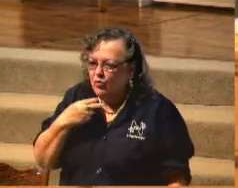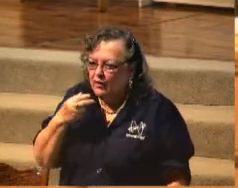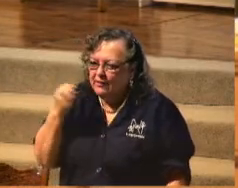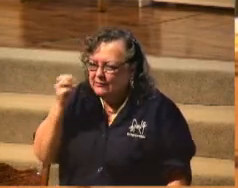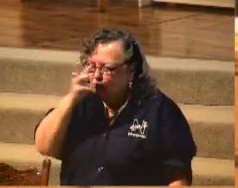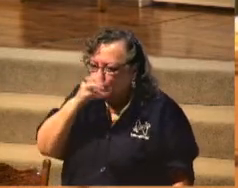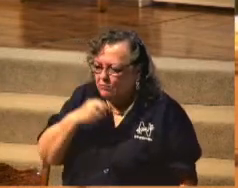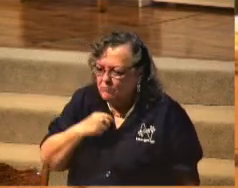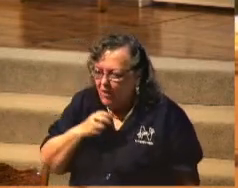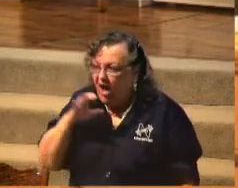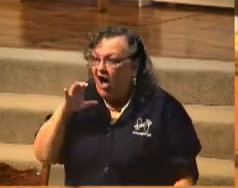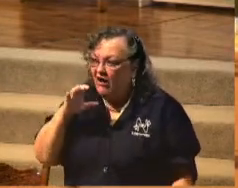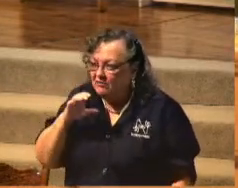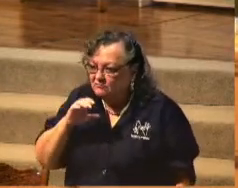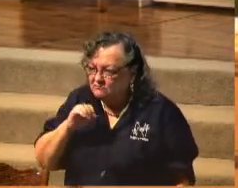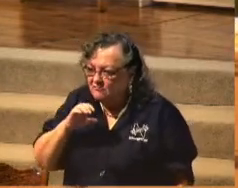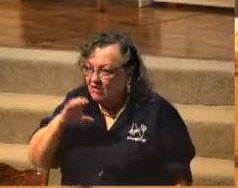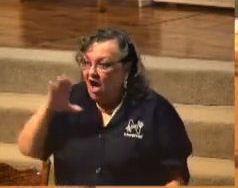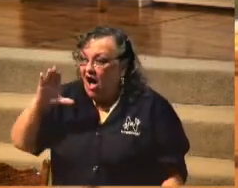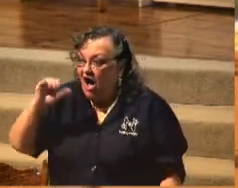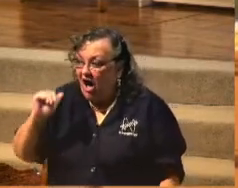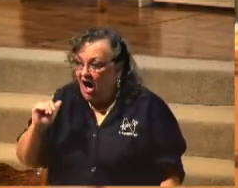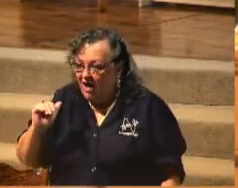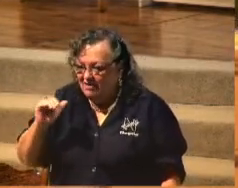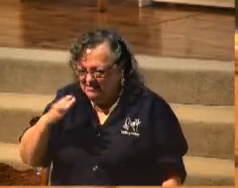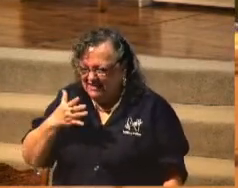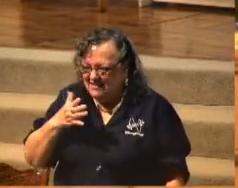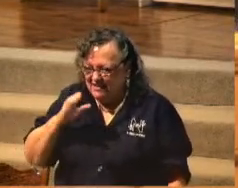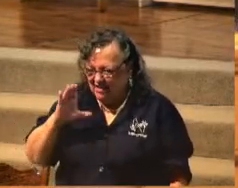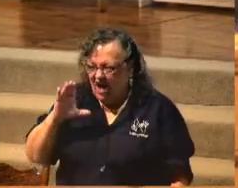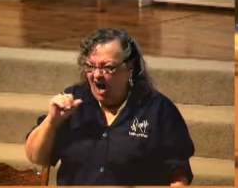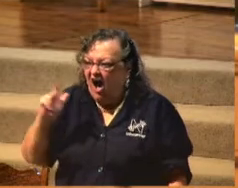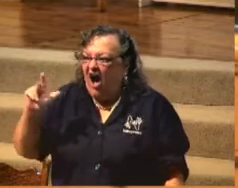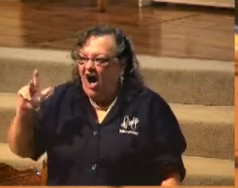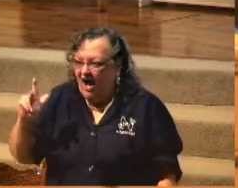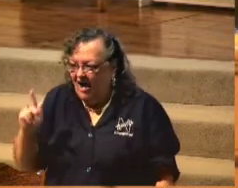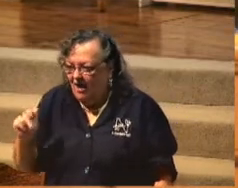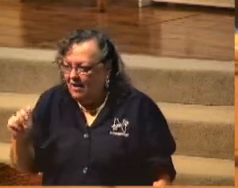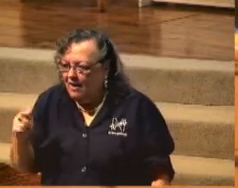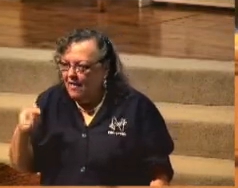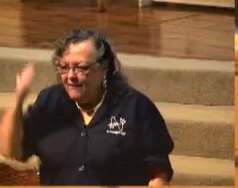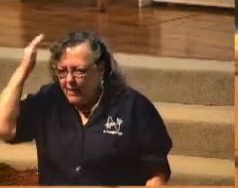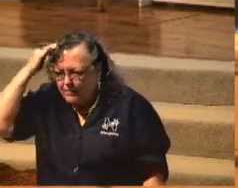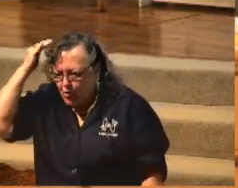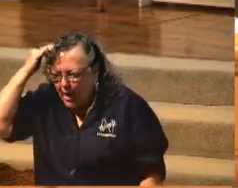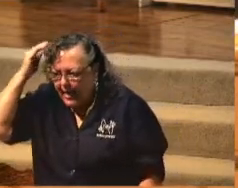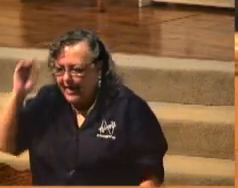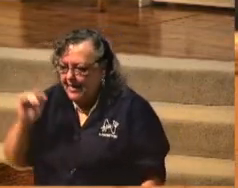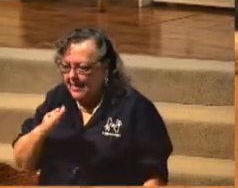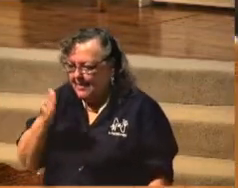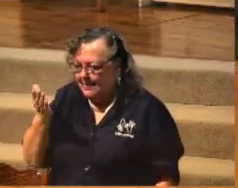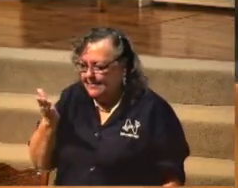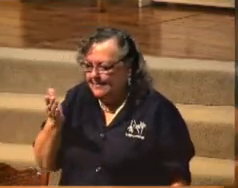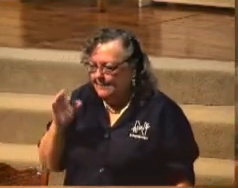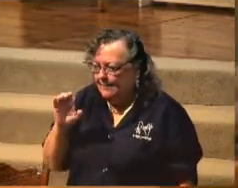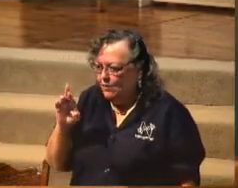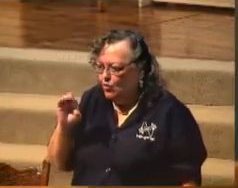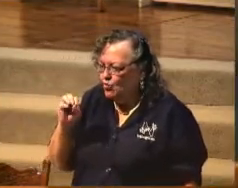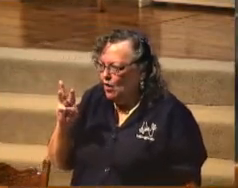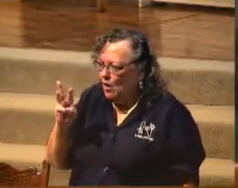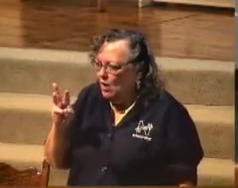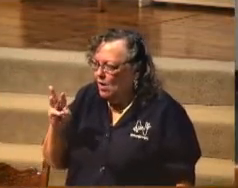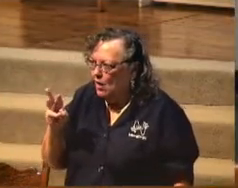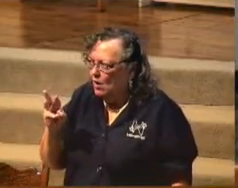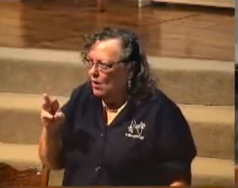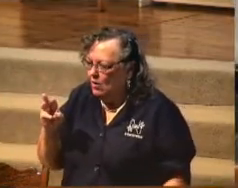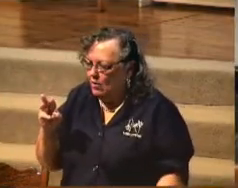sound, it's not really pretty and things. But actually, their brain, their brain mass